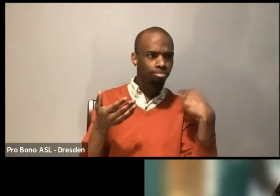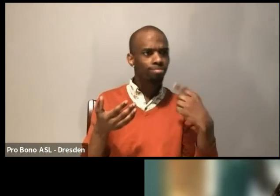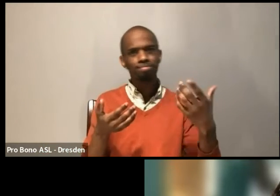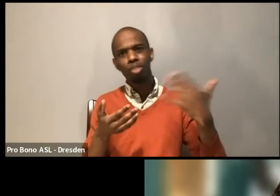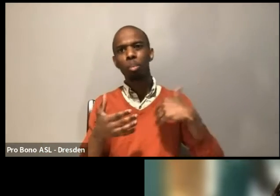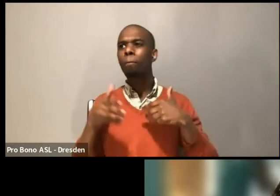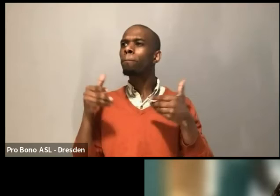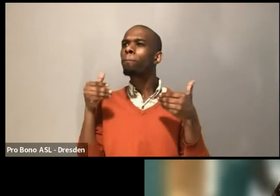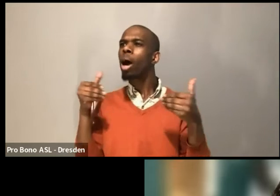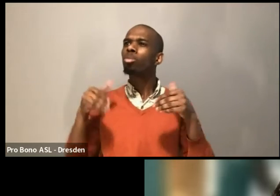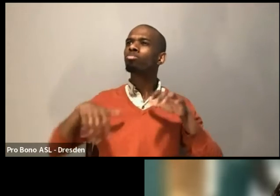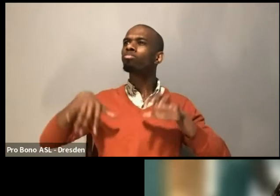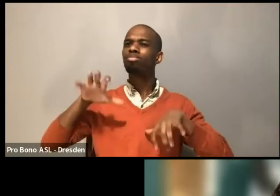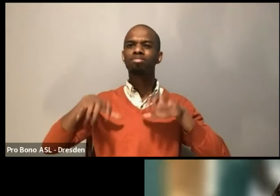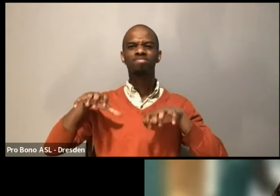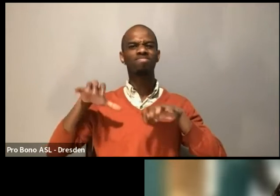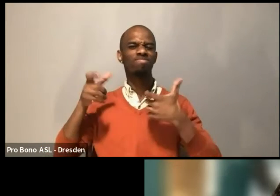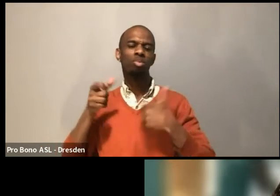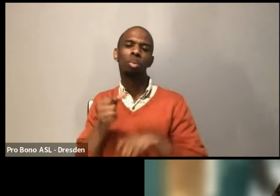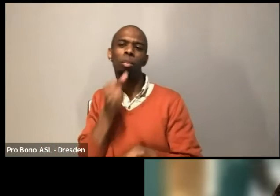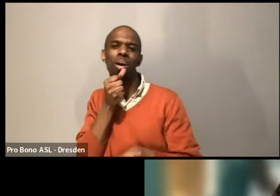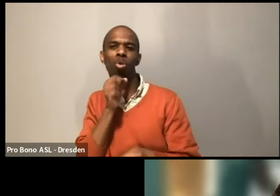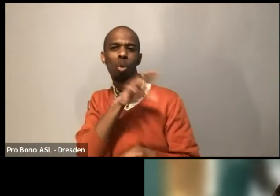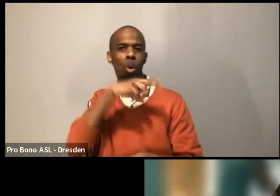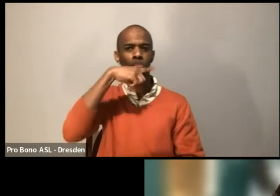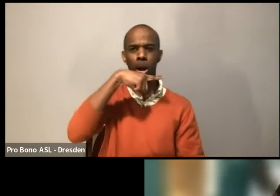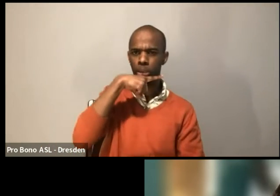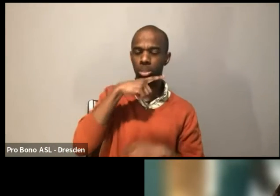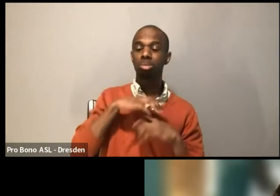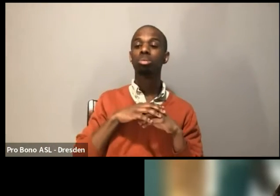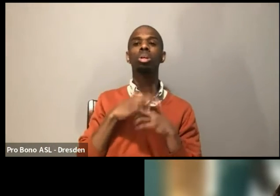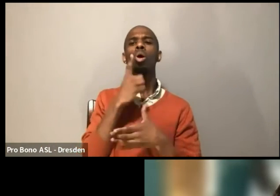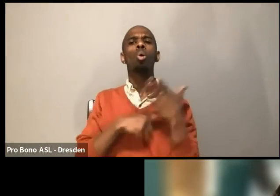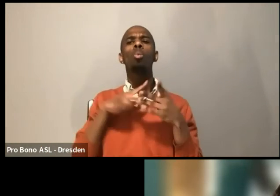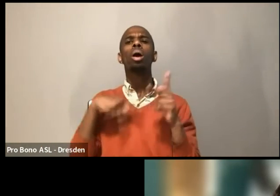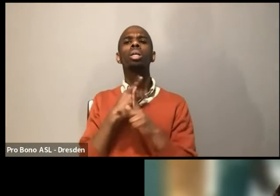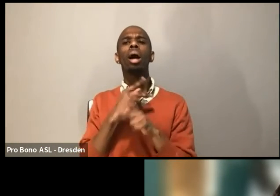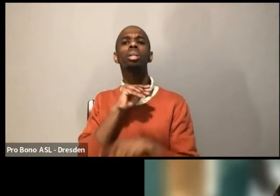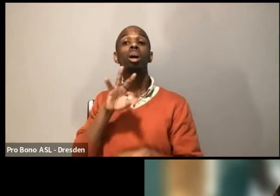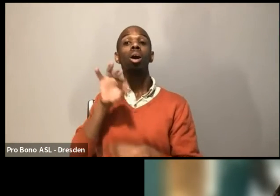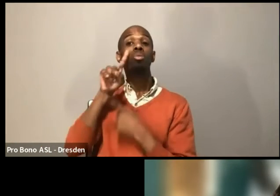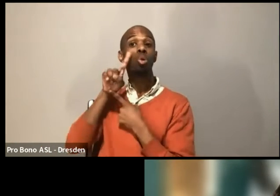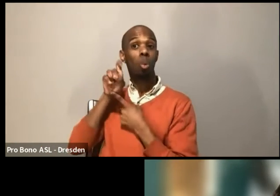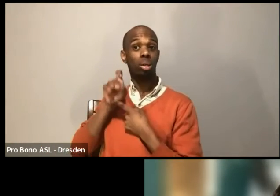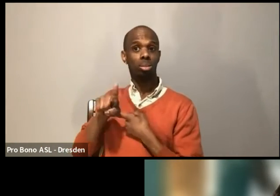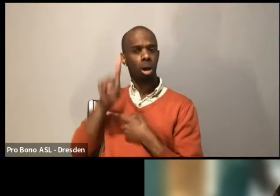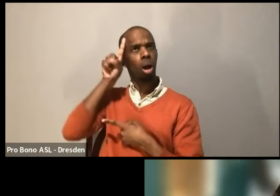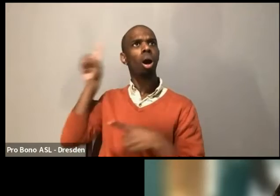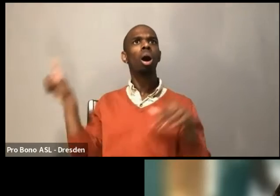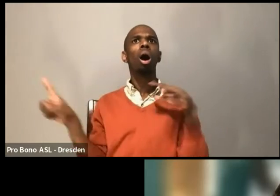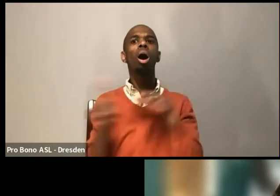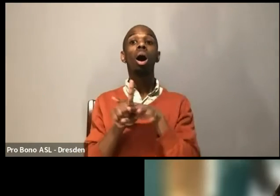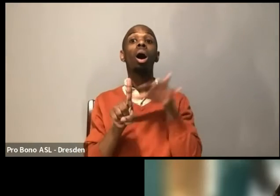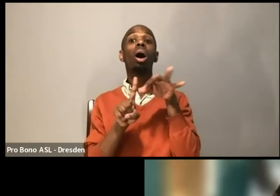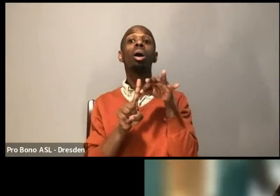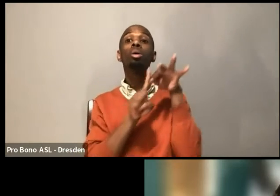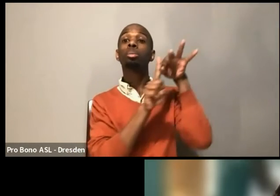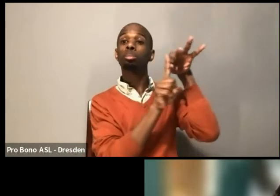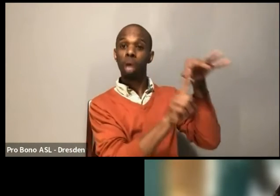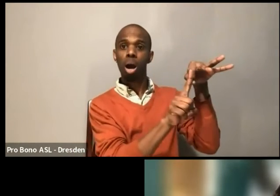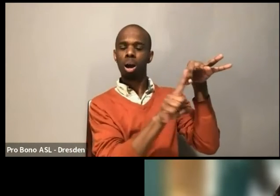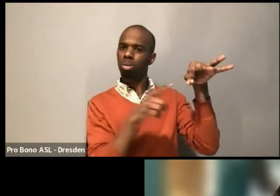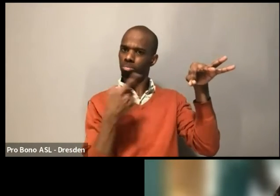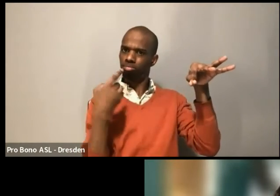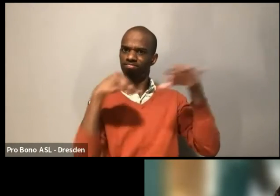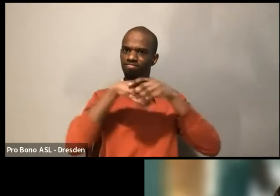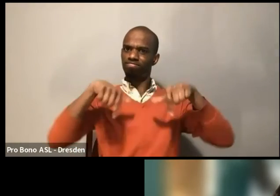privately or publicly, what questions you're bringing into this space, because this is a workshop lab situation where we're ready